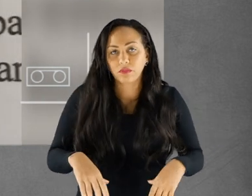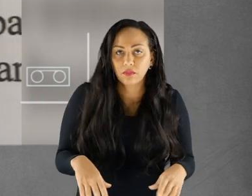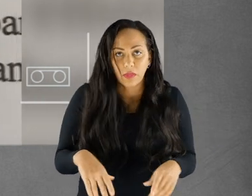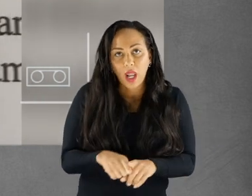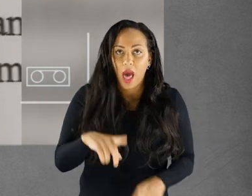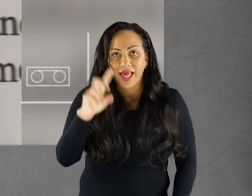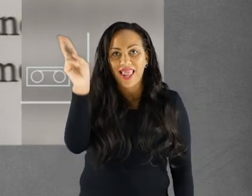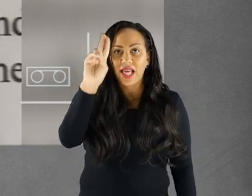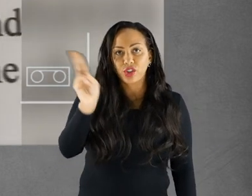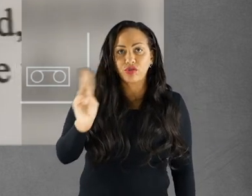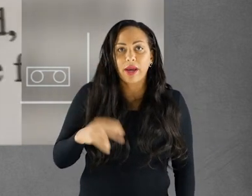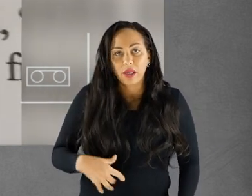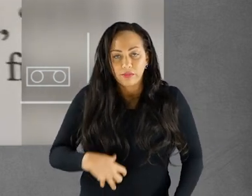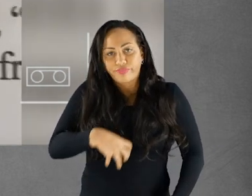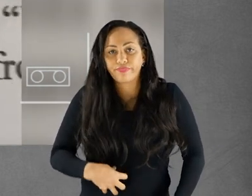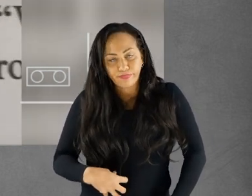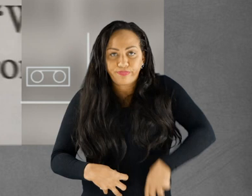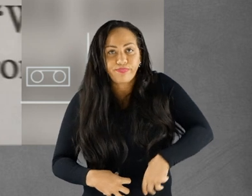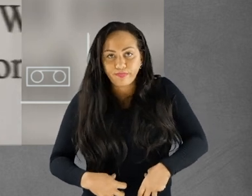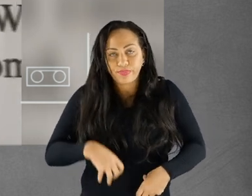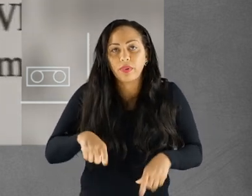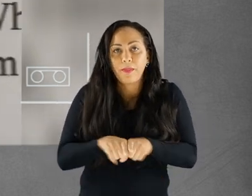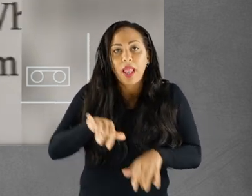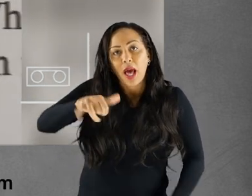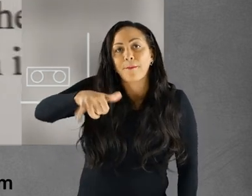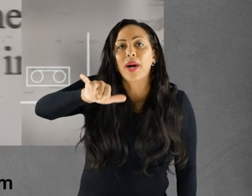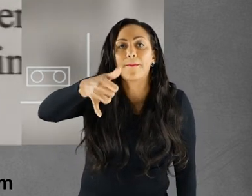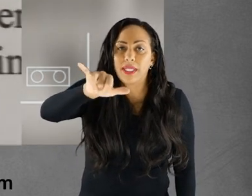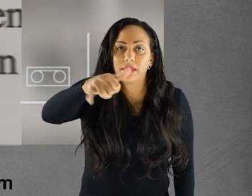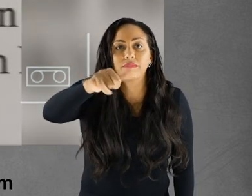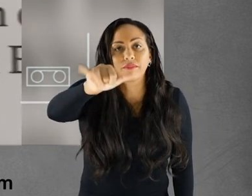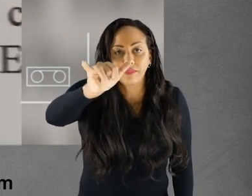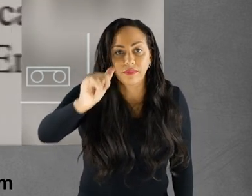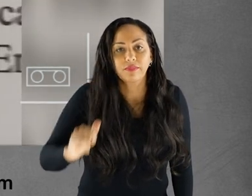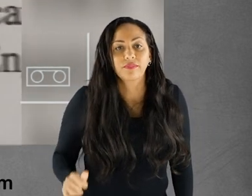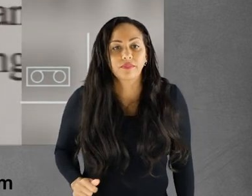awkward movements came like electric pulses waving her limbs like puppets.